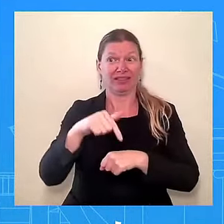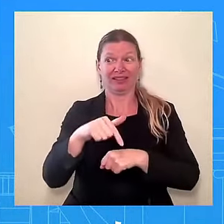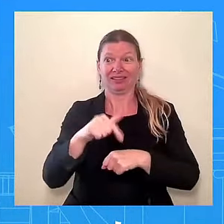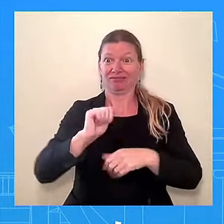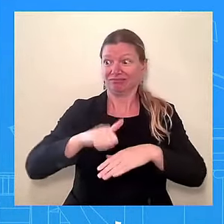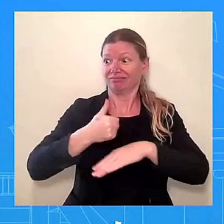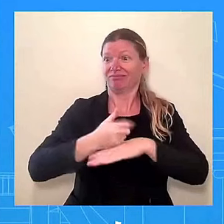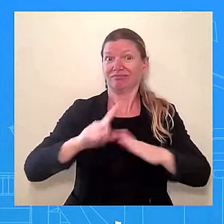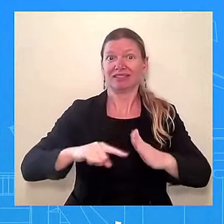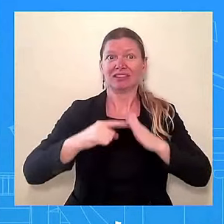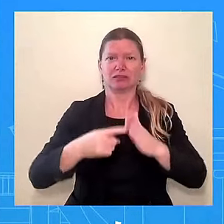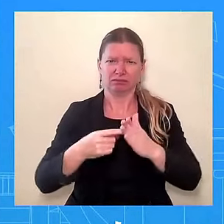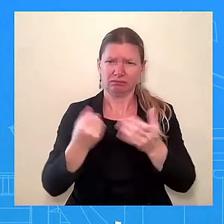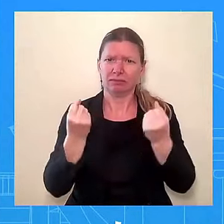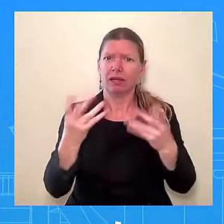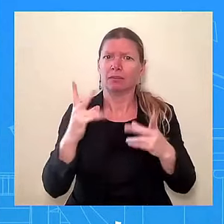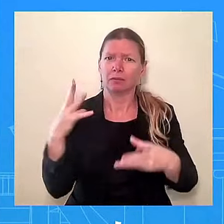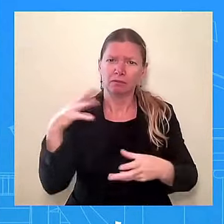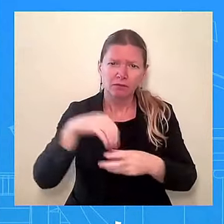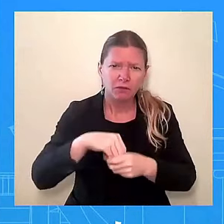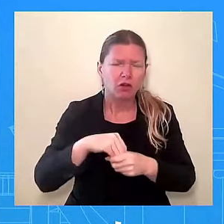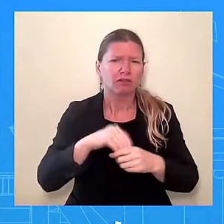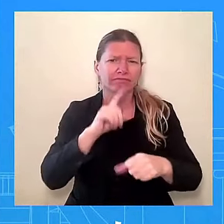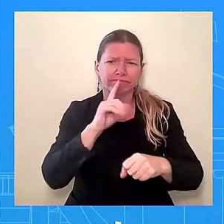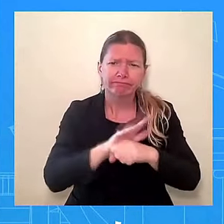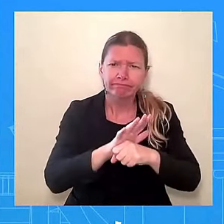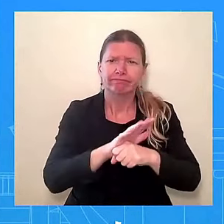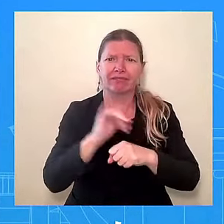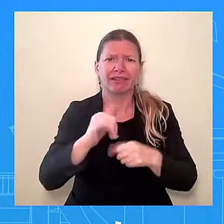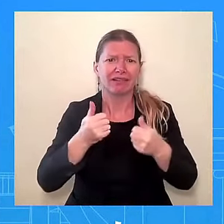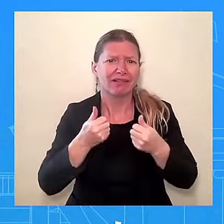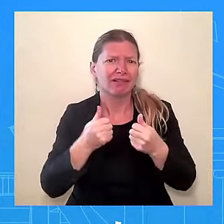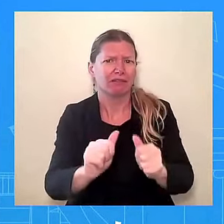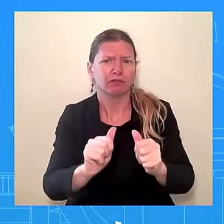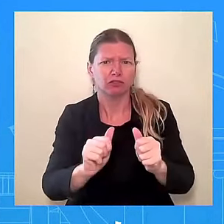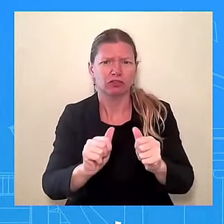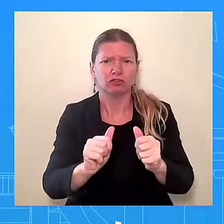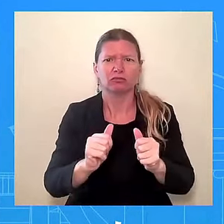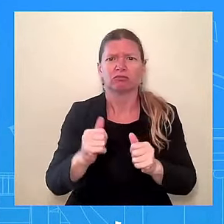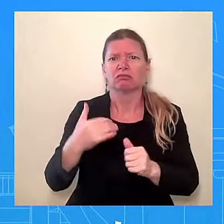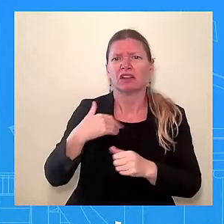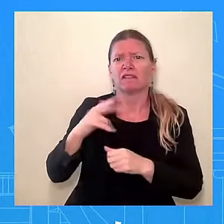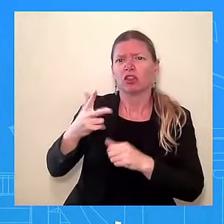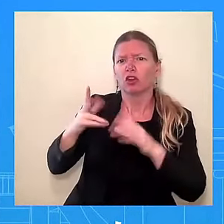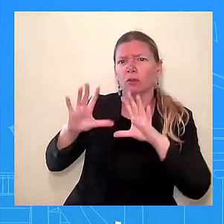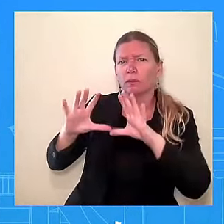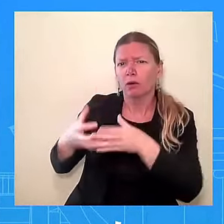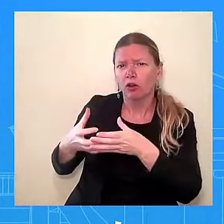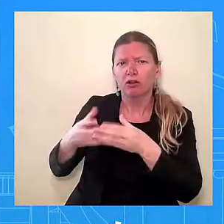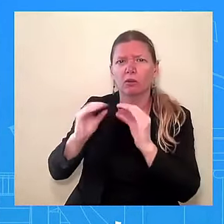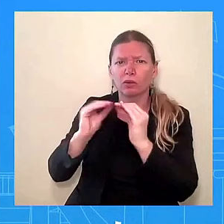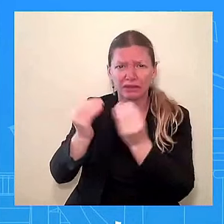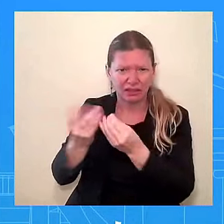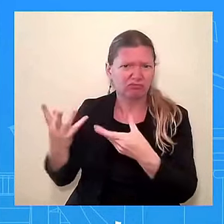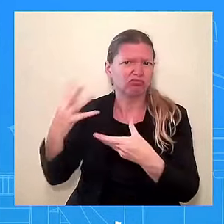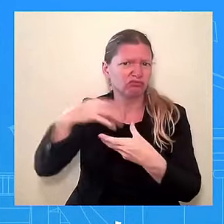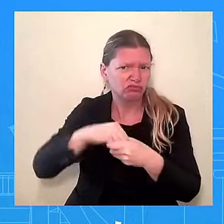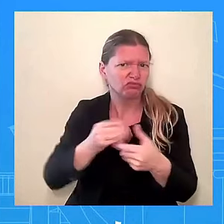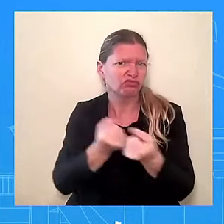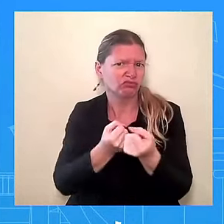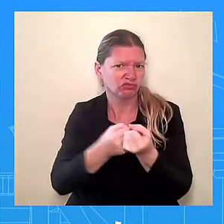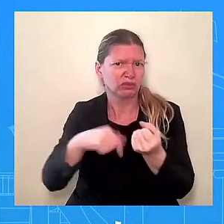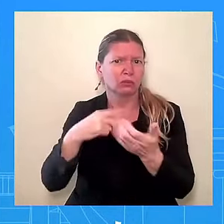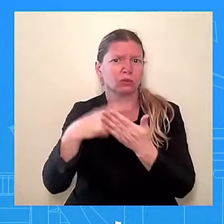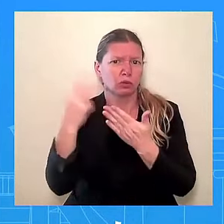administered this program. This announcement is significant. It represents USDA acknowledging and responding to